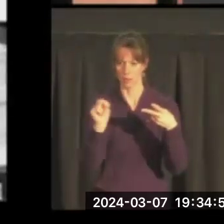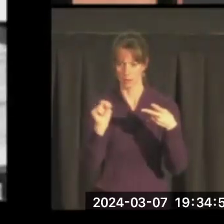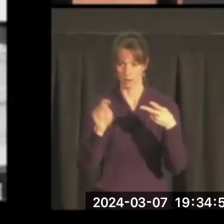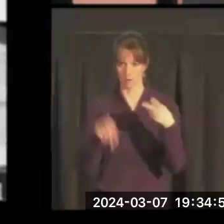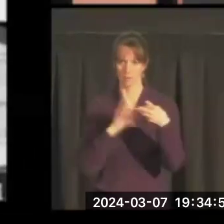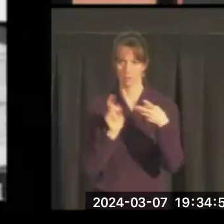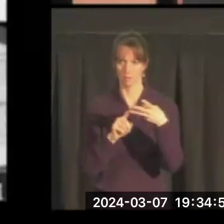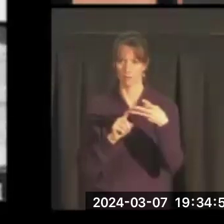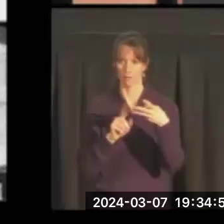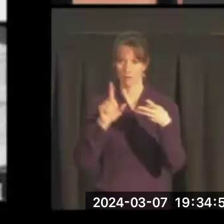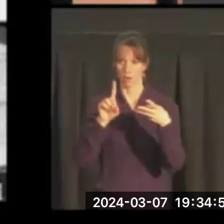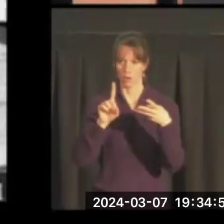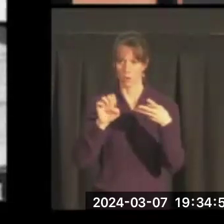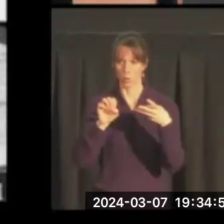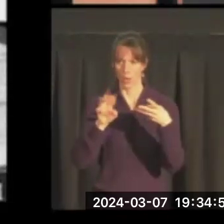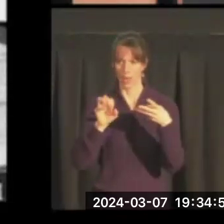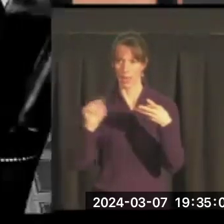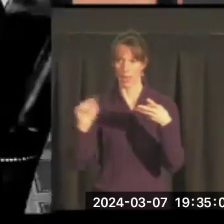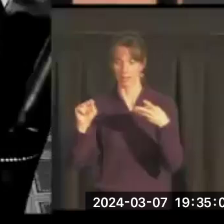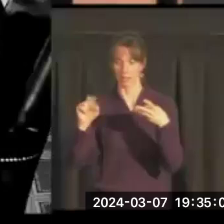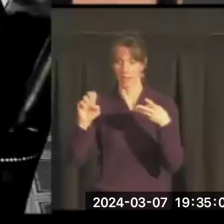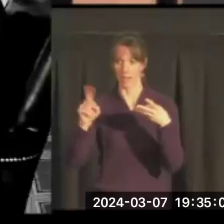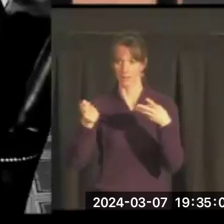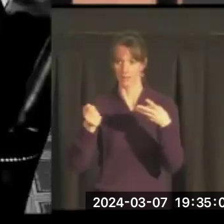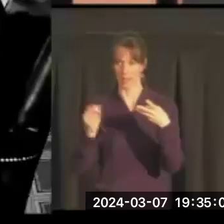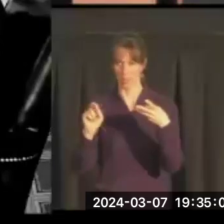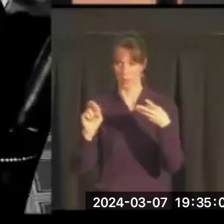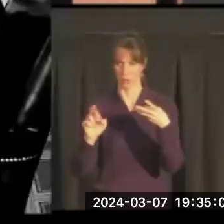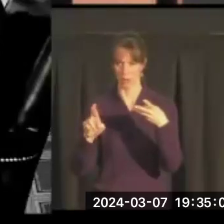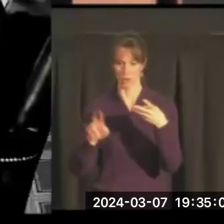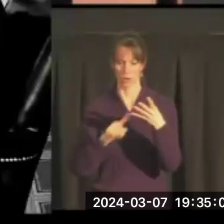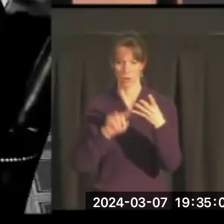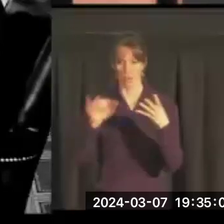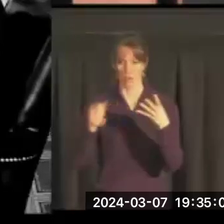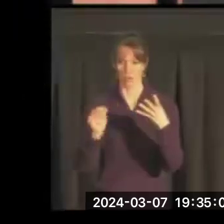Dwight Eisenhower. John Kennedy.